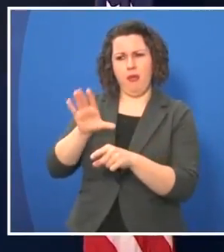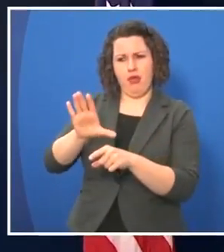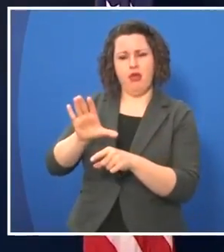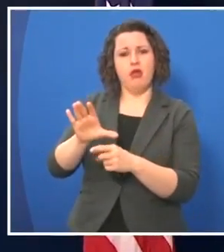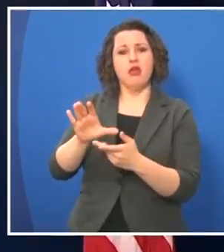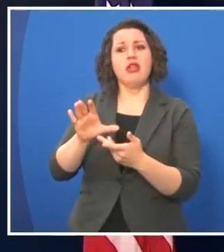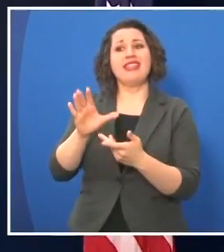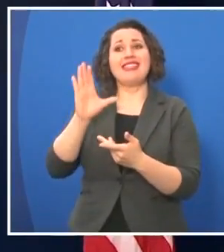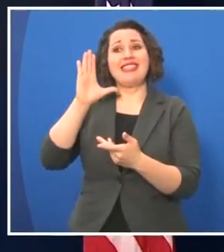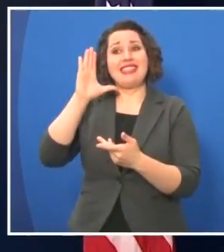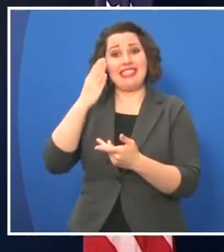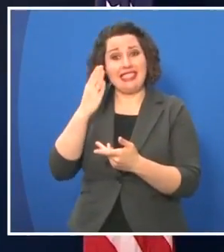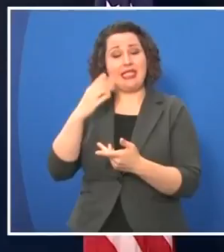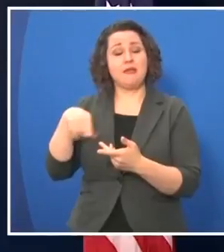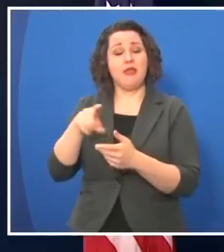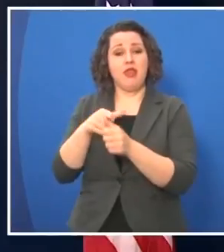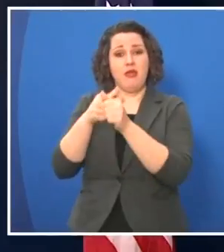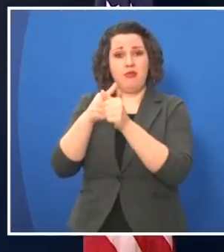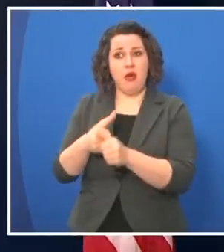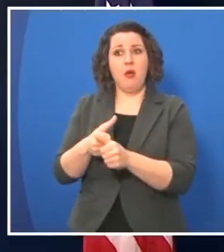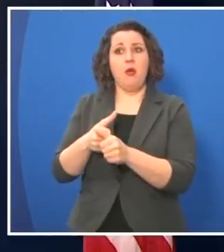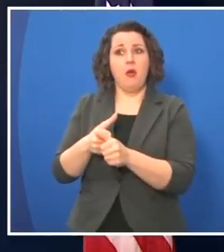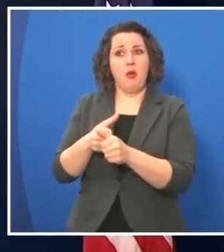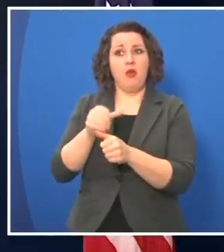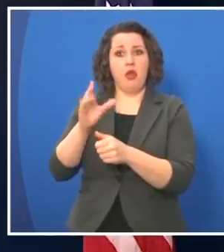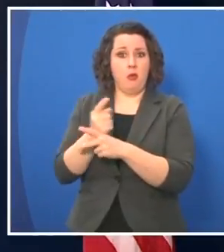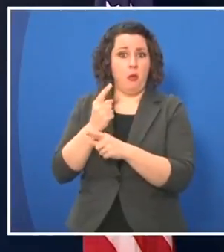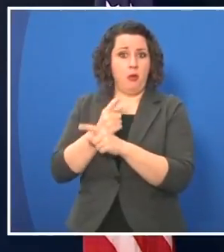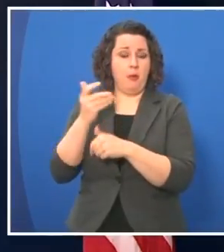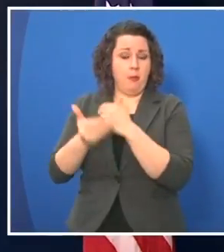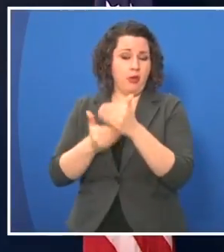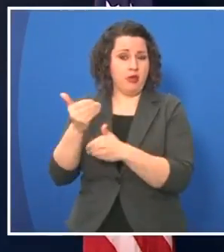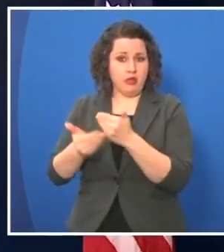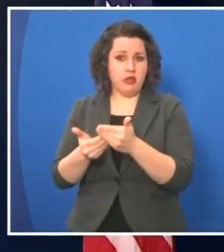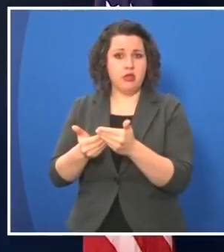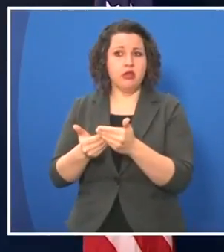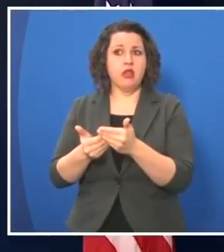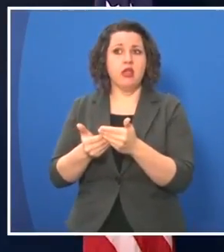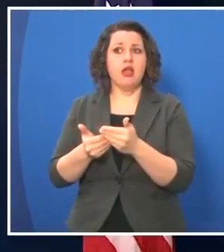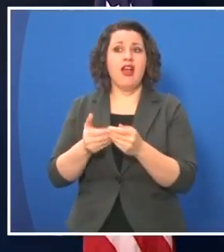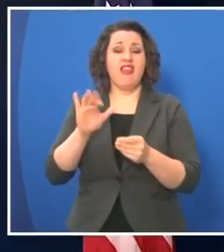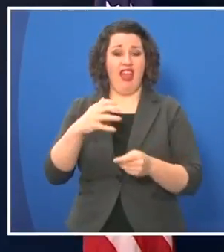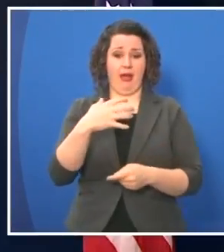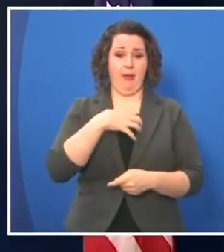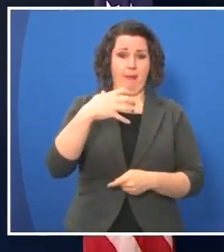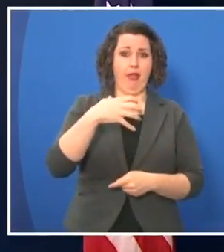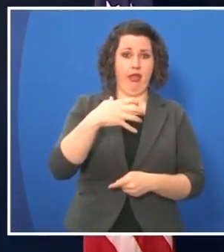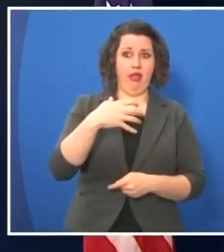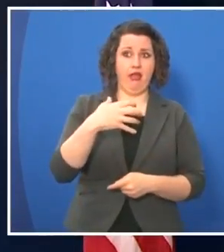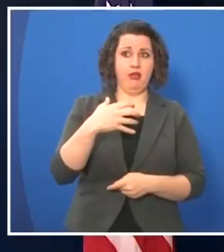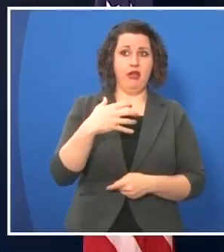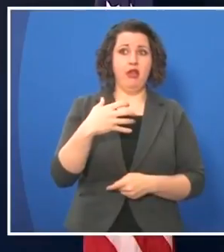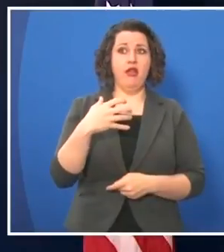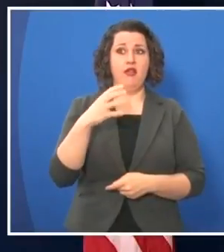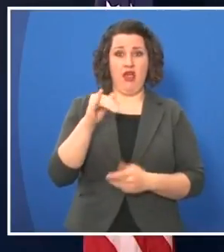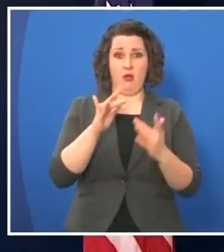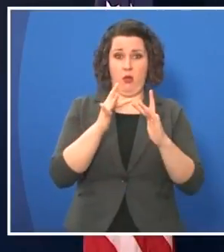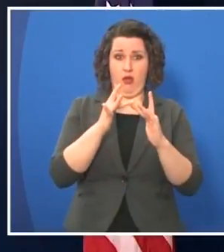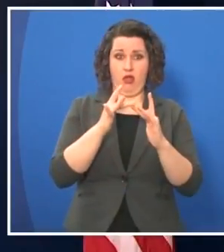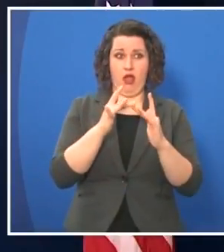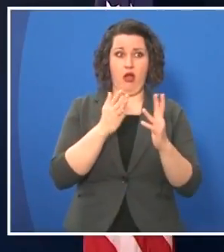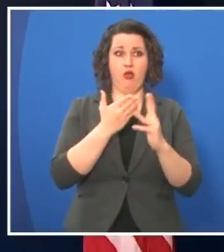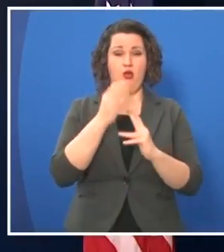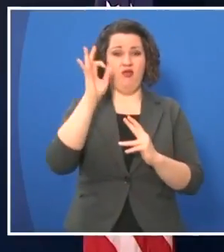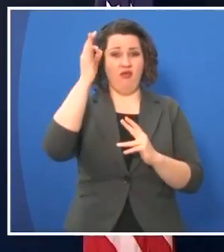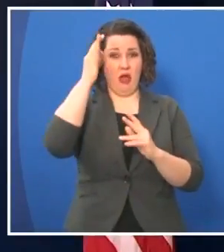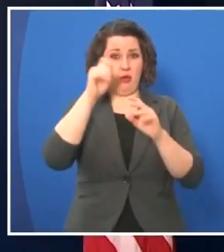that they followed normal and their appropriate process. The complaint actually came in online through the federal